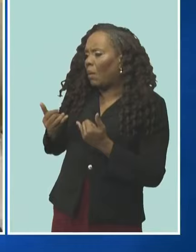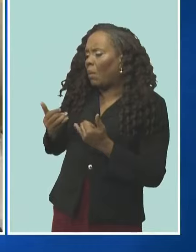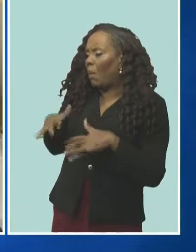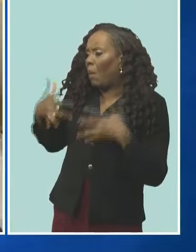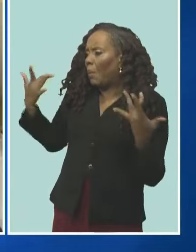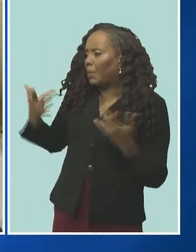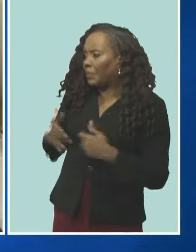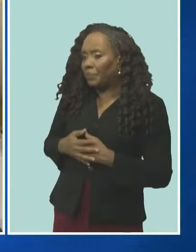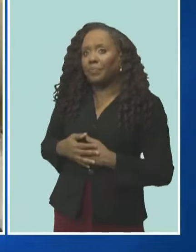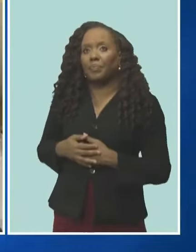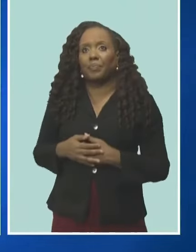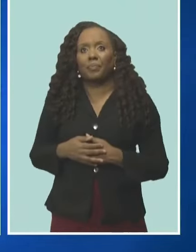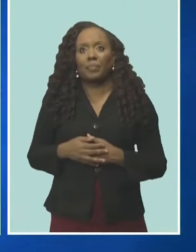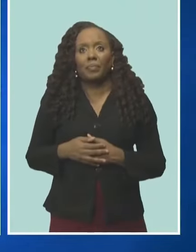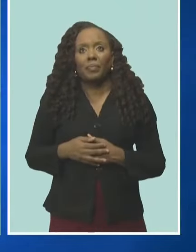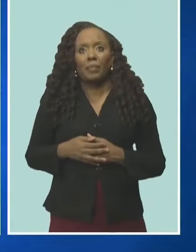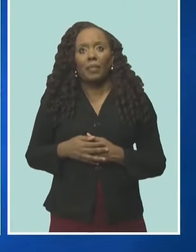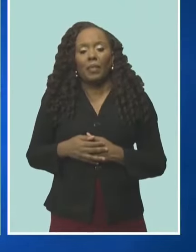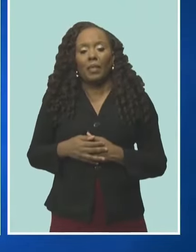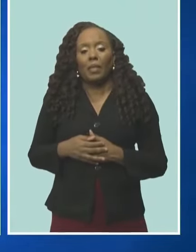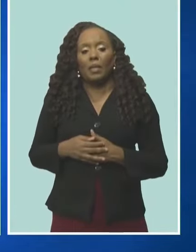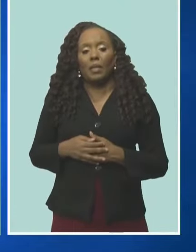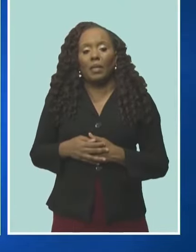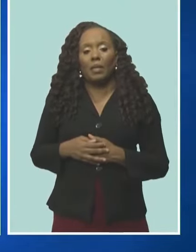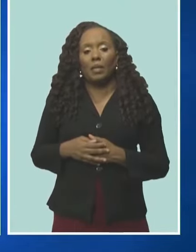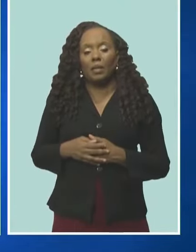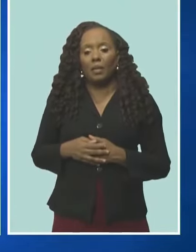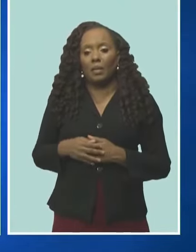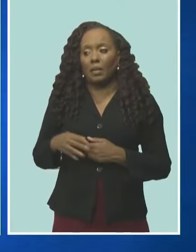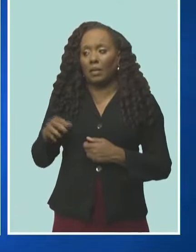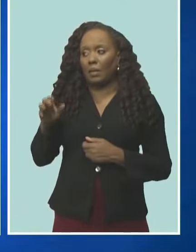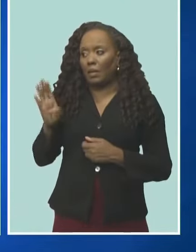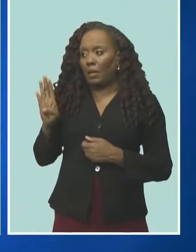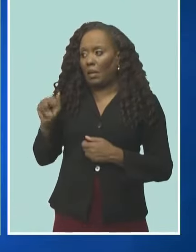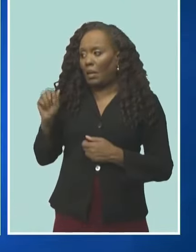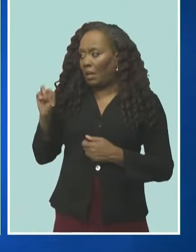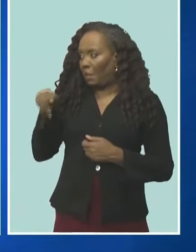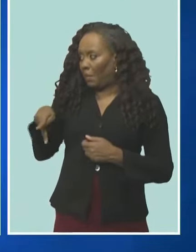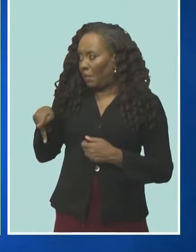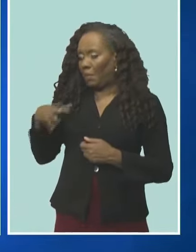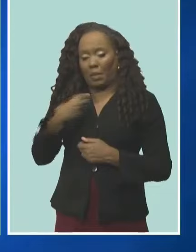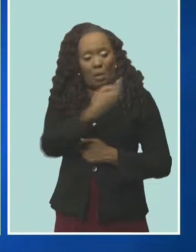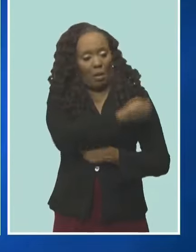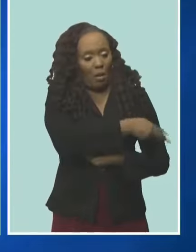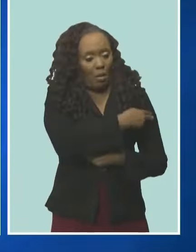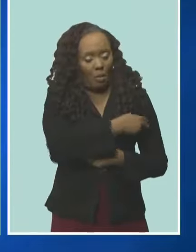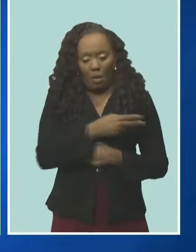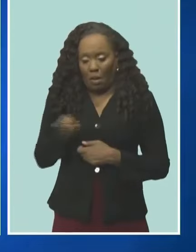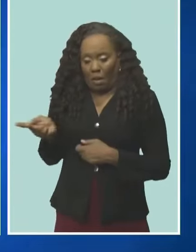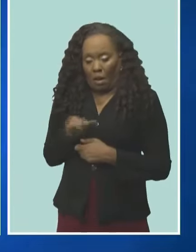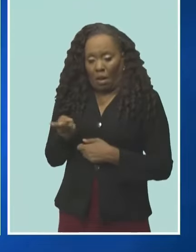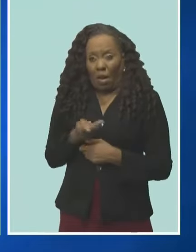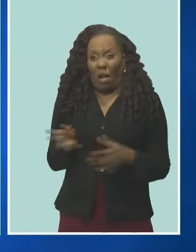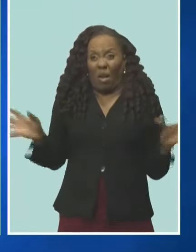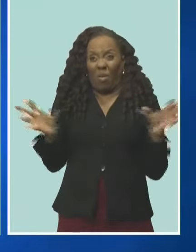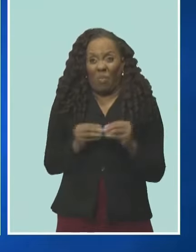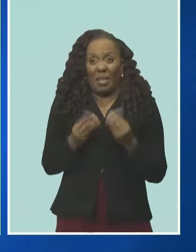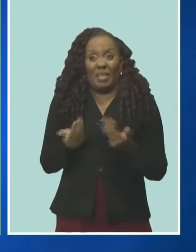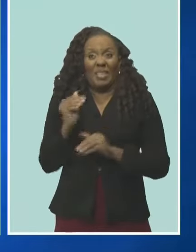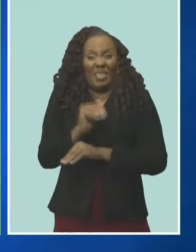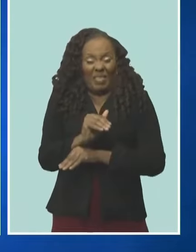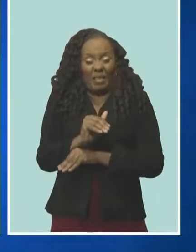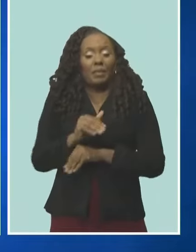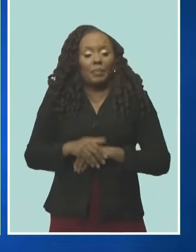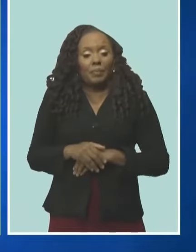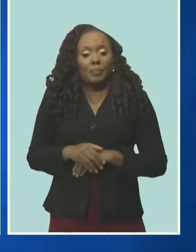Well, BAMP and the Queen Elizabeth Hospital at the Association met this evening, and we are of mutual understanding that